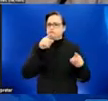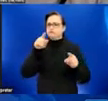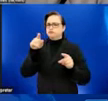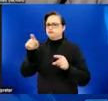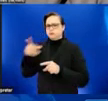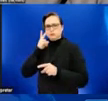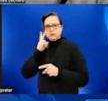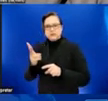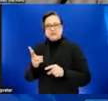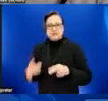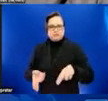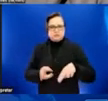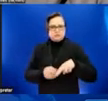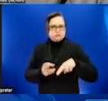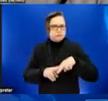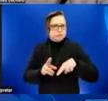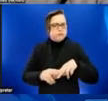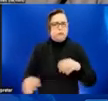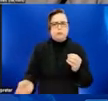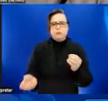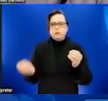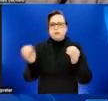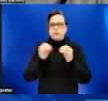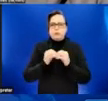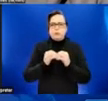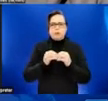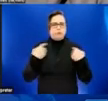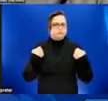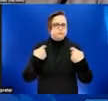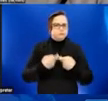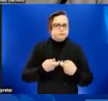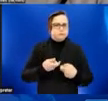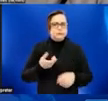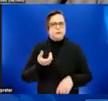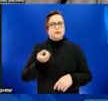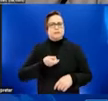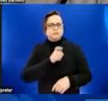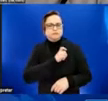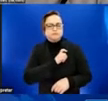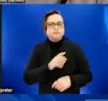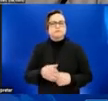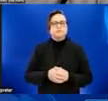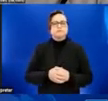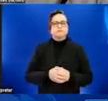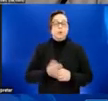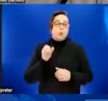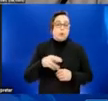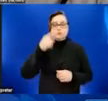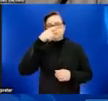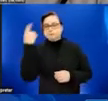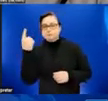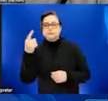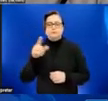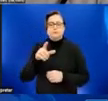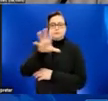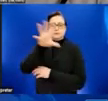to see an increase in the proportion of cases reported who were Hispanic or Latino and Black or African American. And